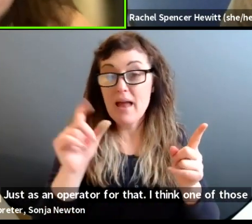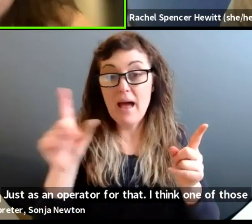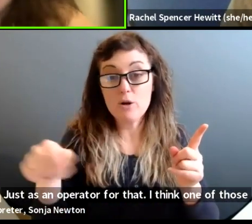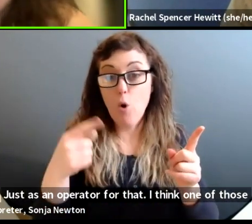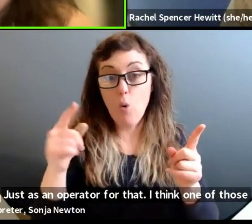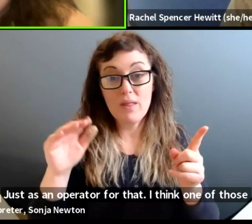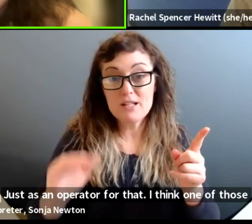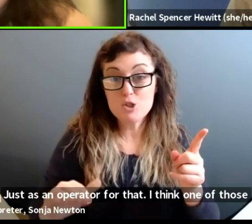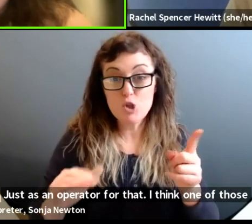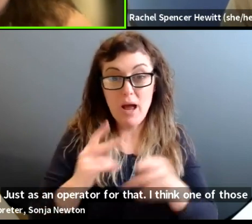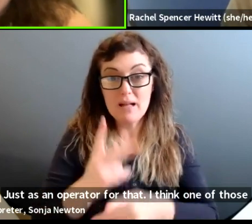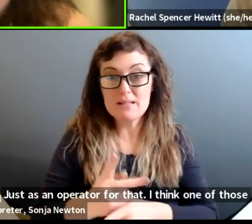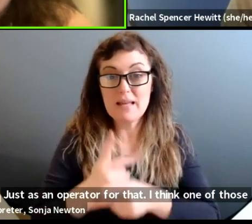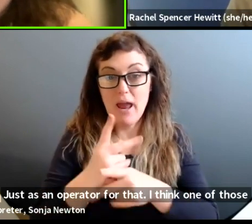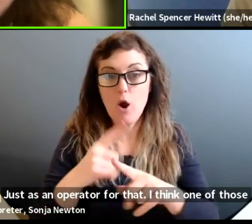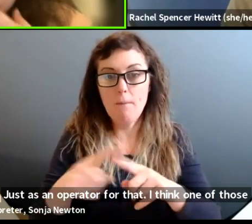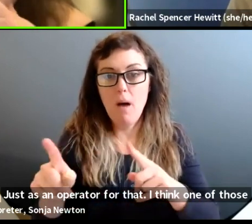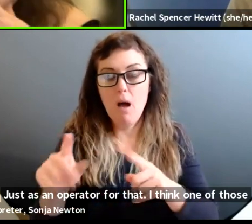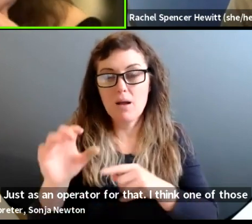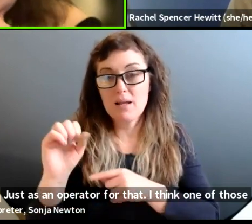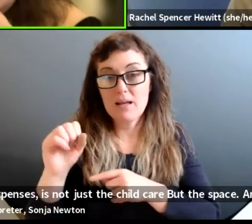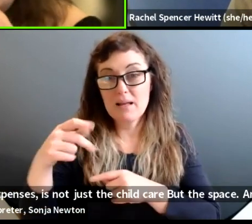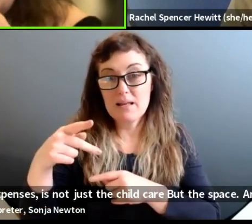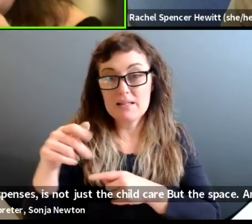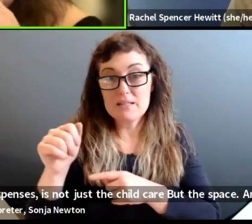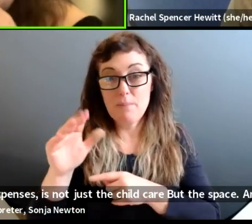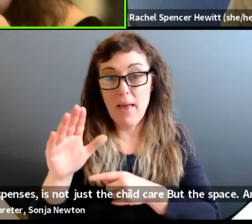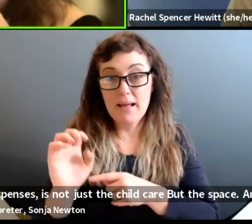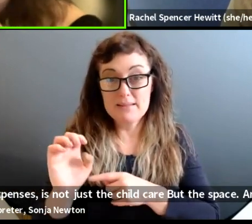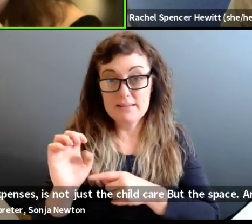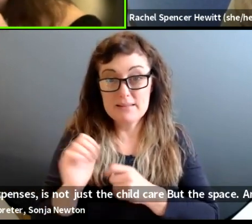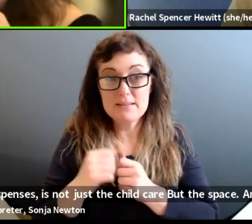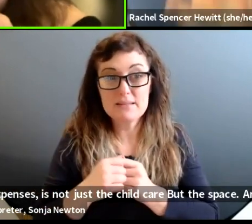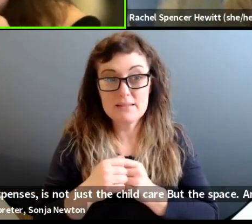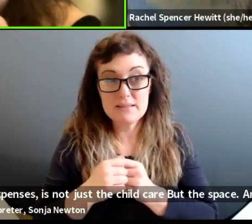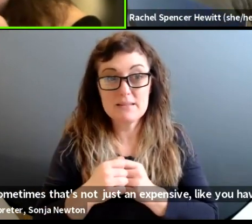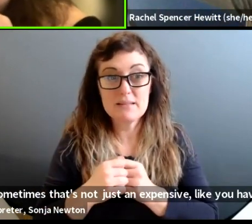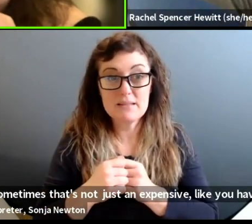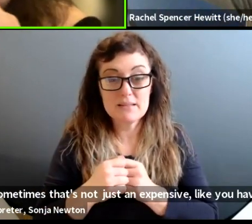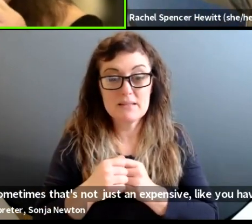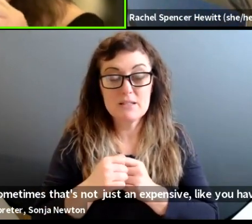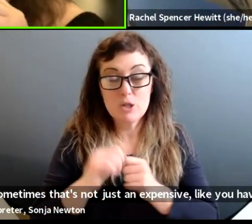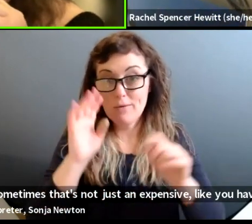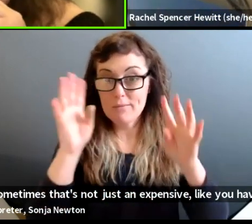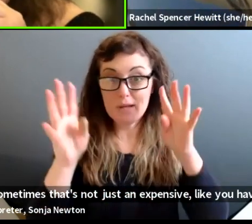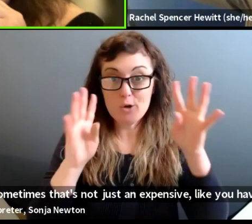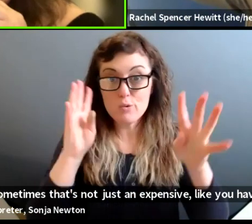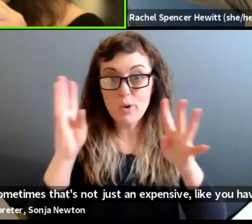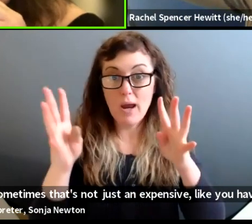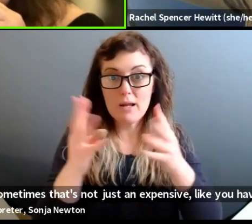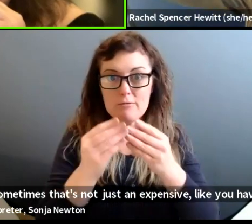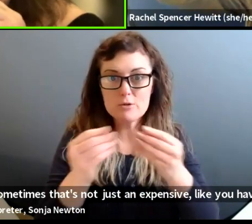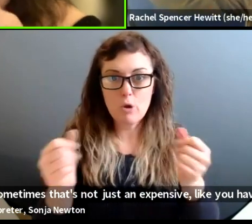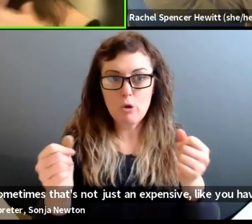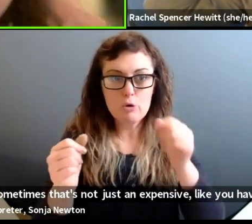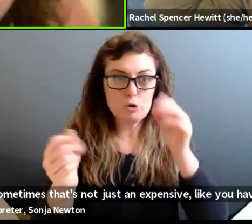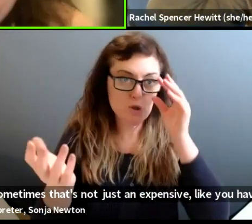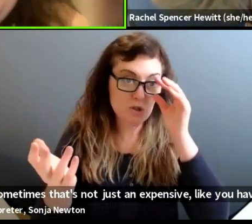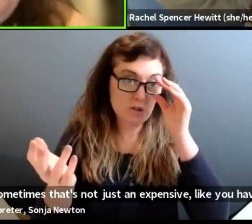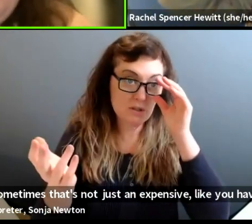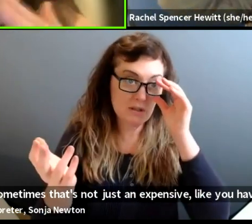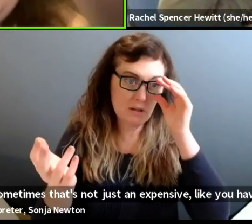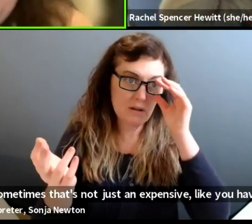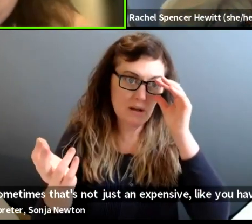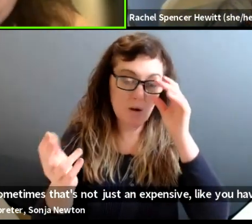the space. And sometimes that that's not just an expensive, like you have to find creative solutions about, um, where,